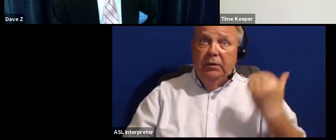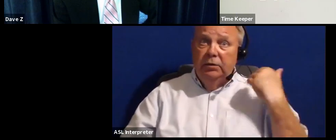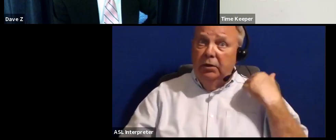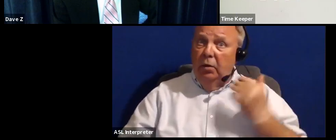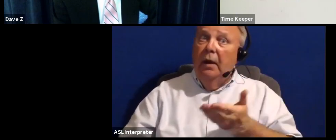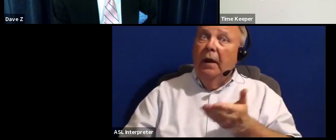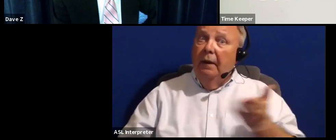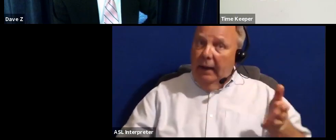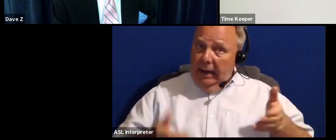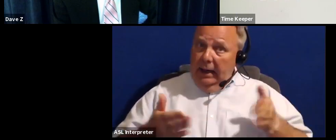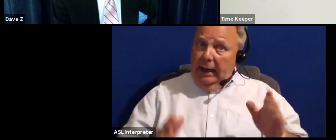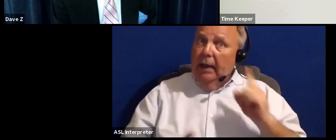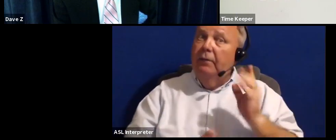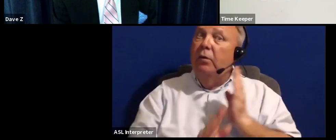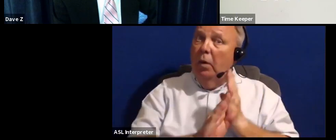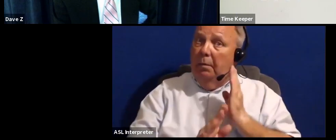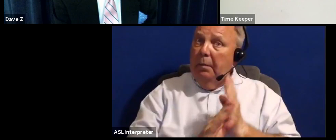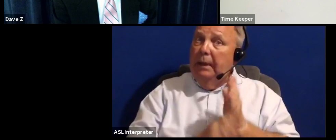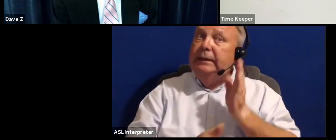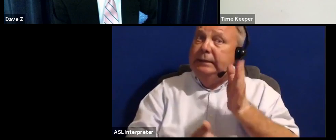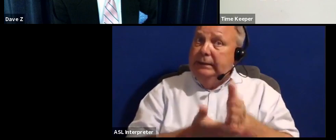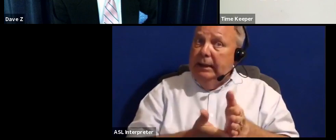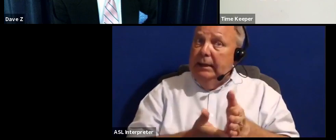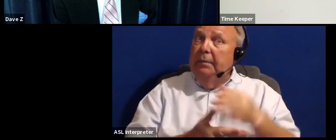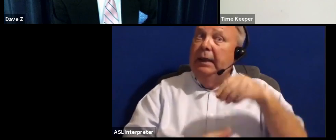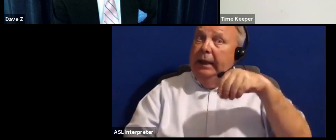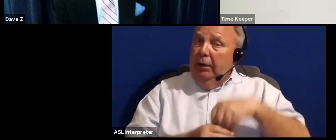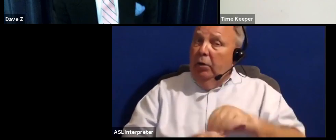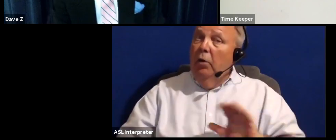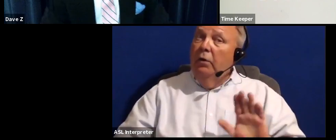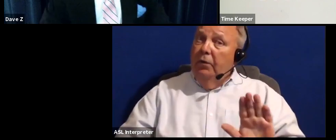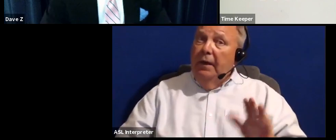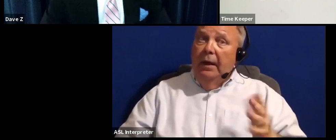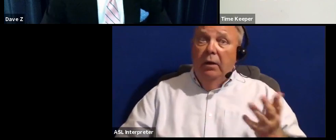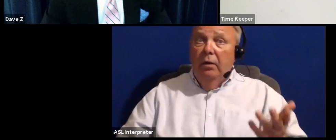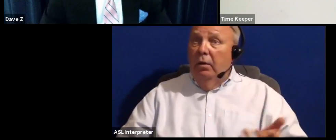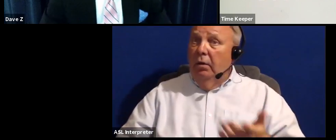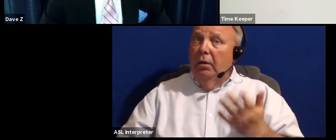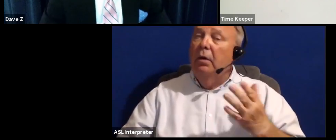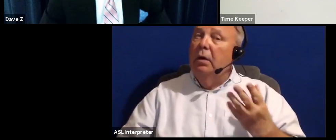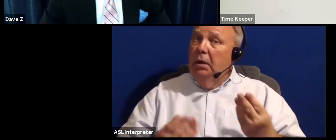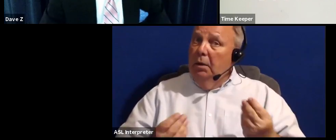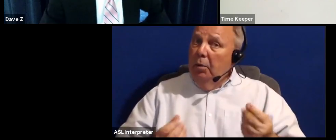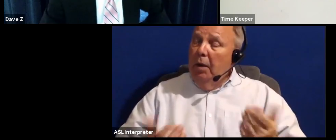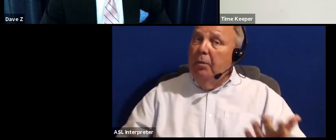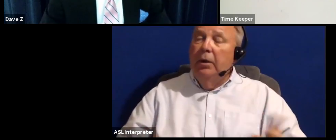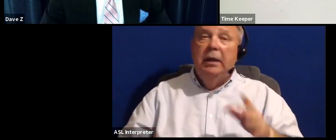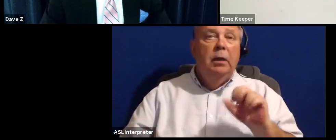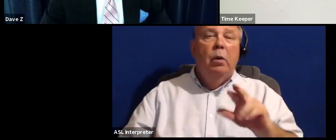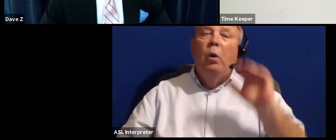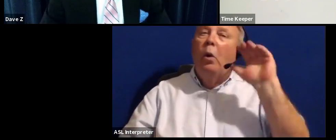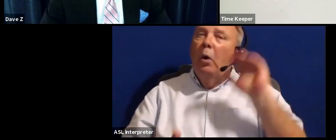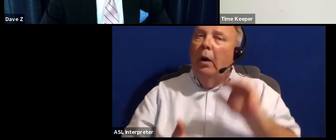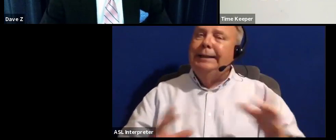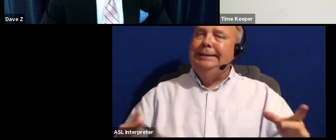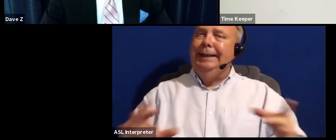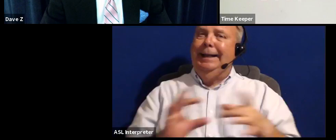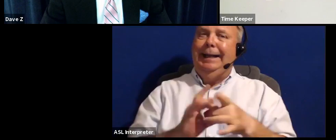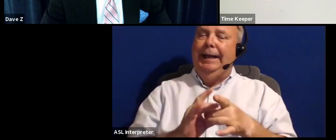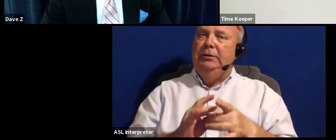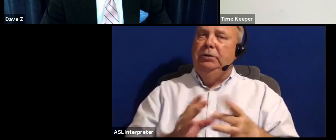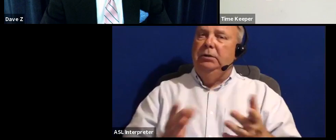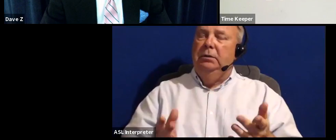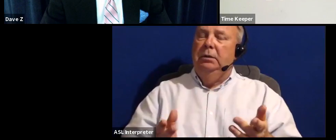they allow for a bus stop internal to their property or at least a pedestrian